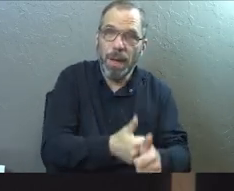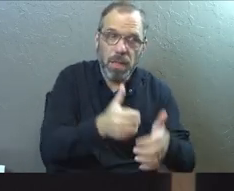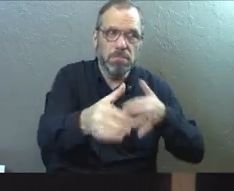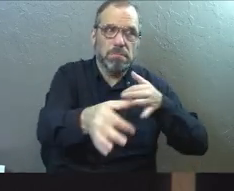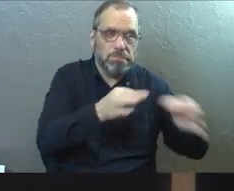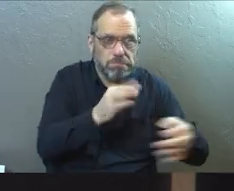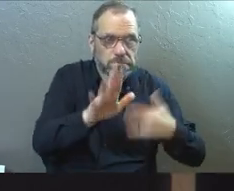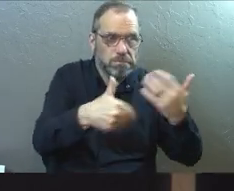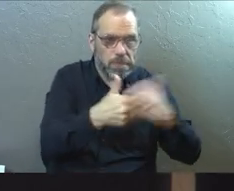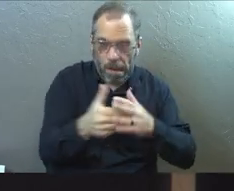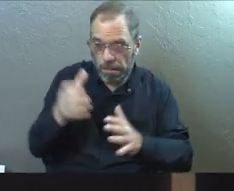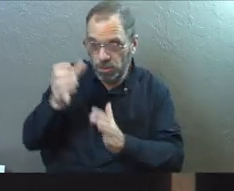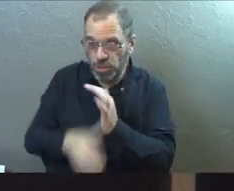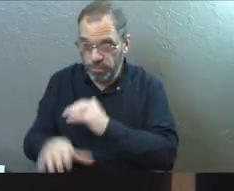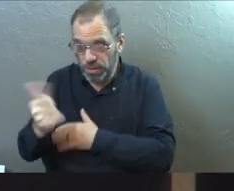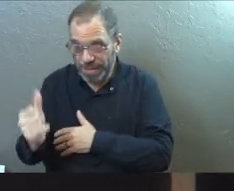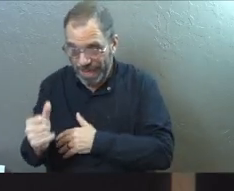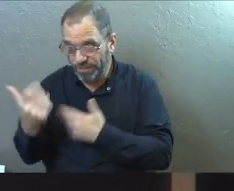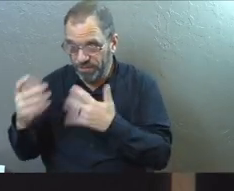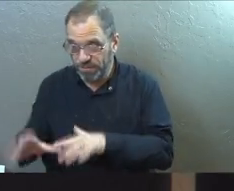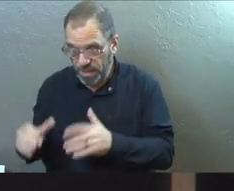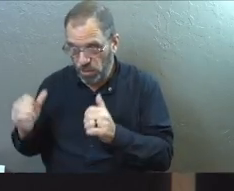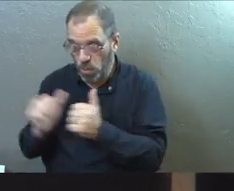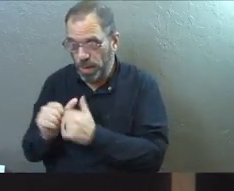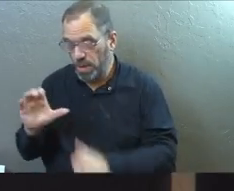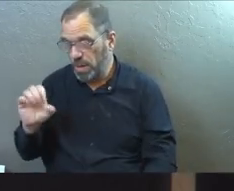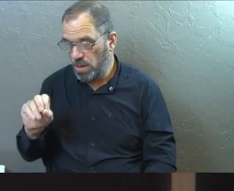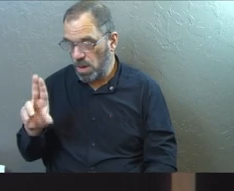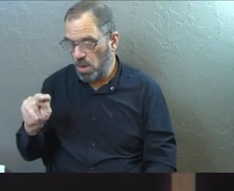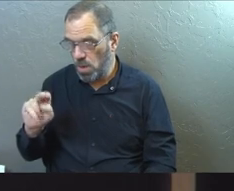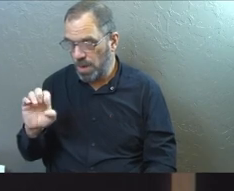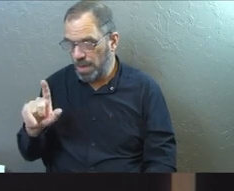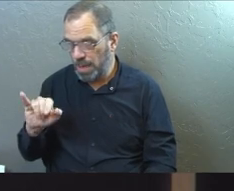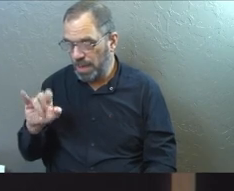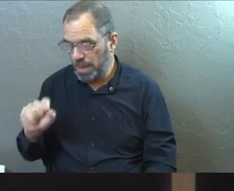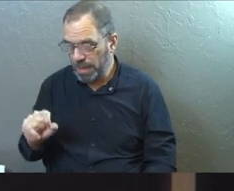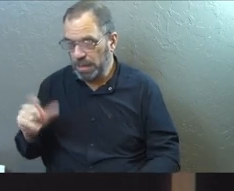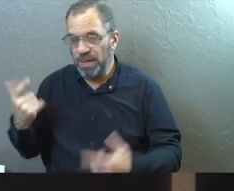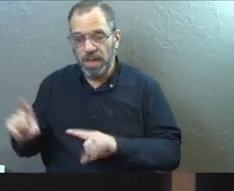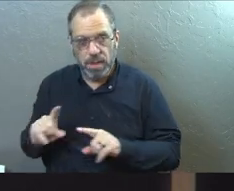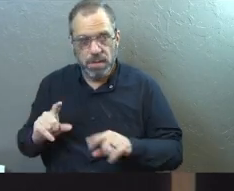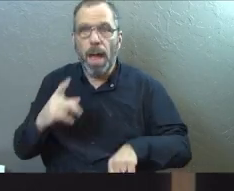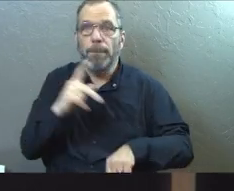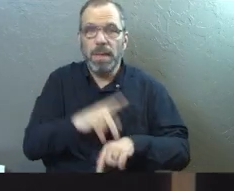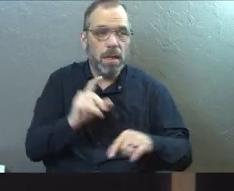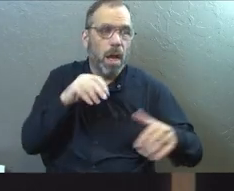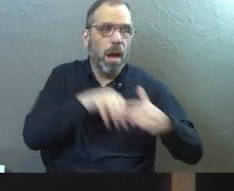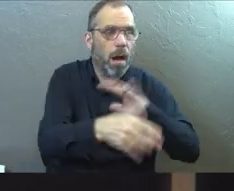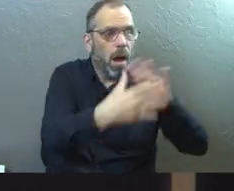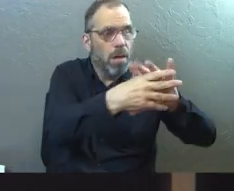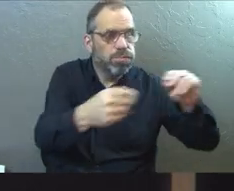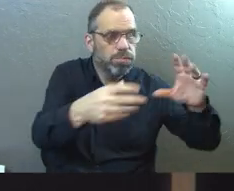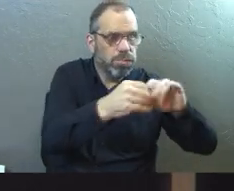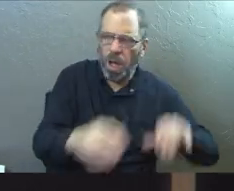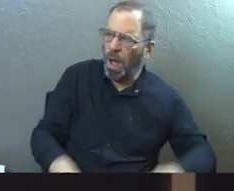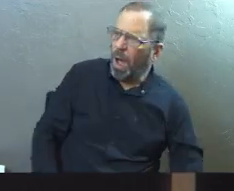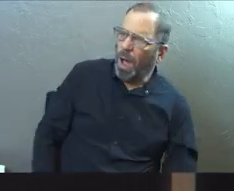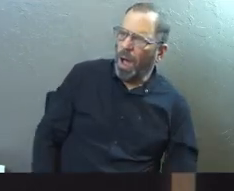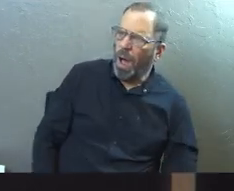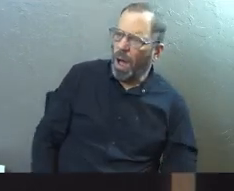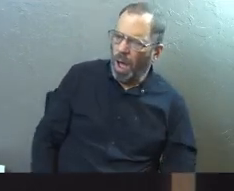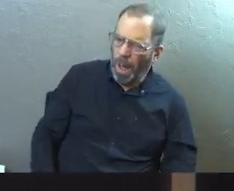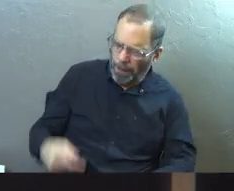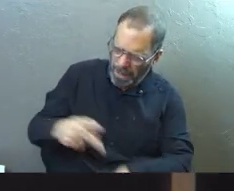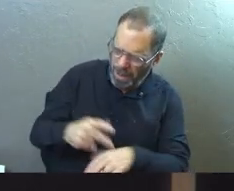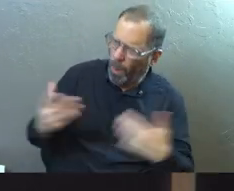all that happened in chapter 10, right, all that he walked through with Cornelius, he's immediately criticized for going into the